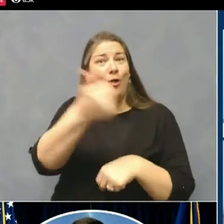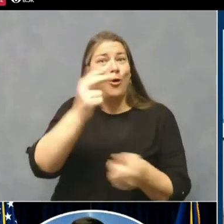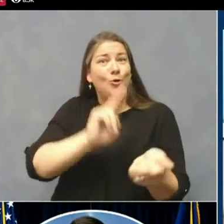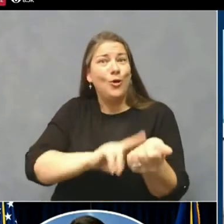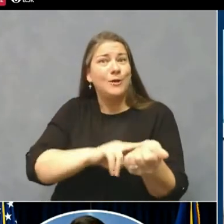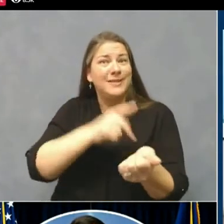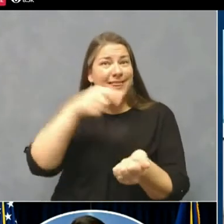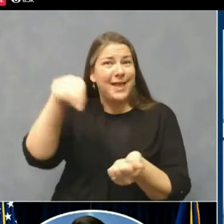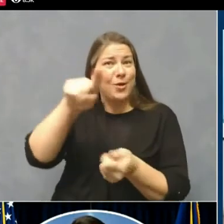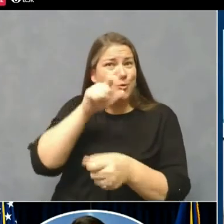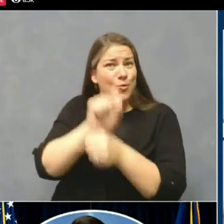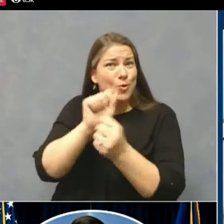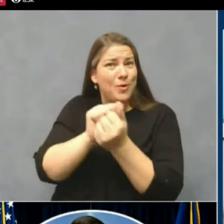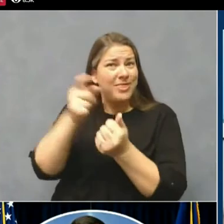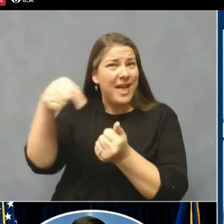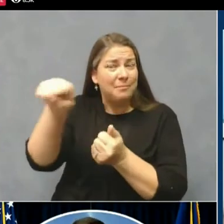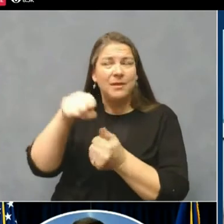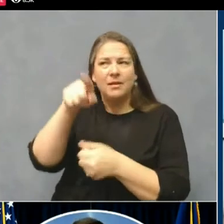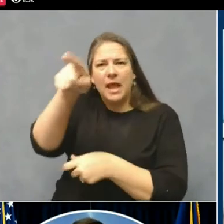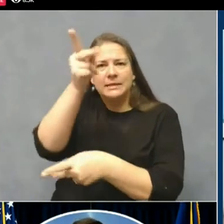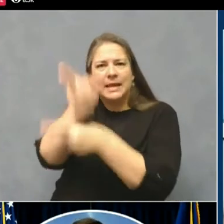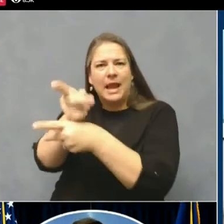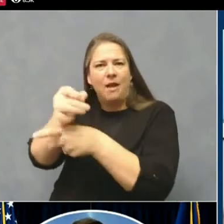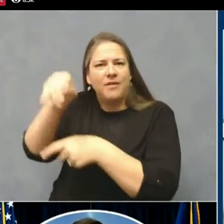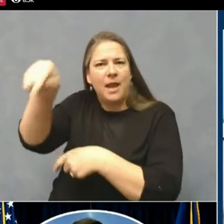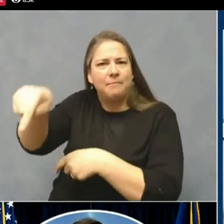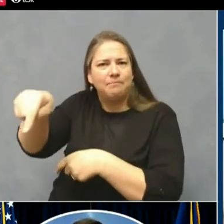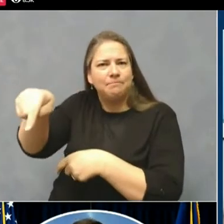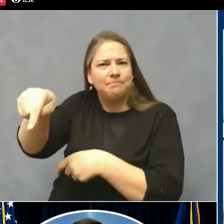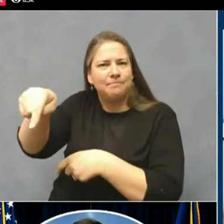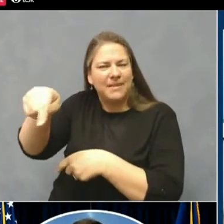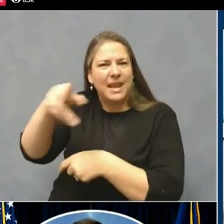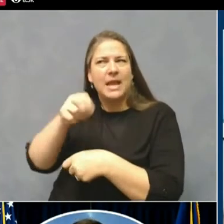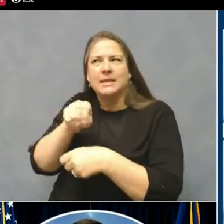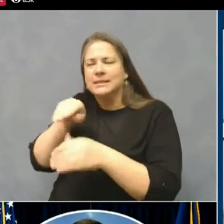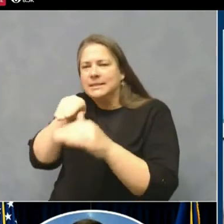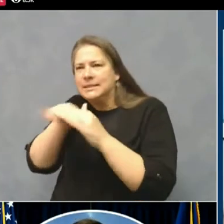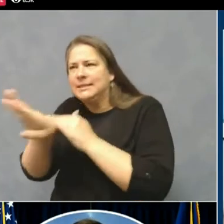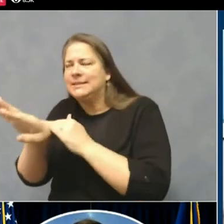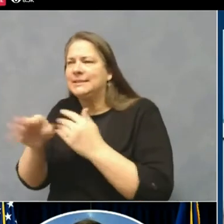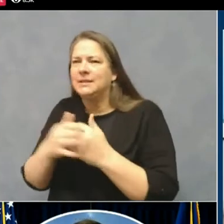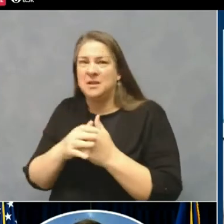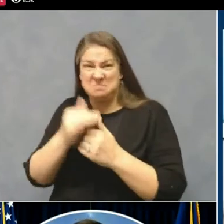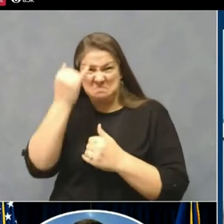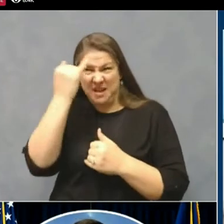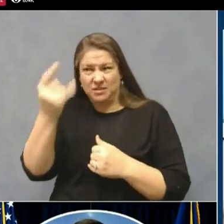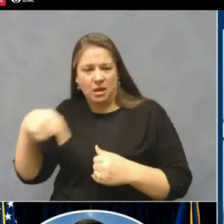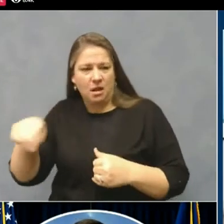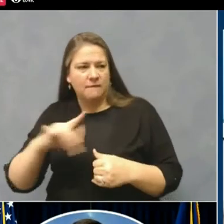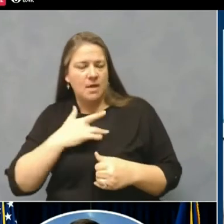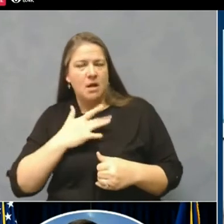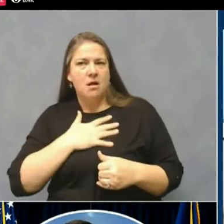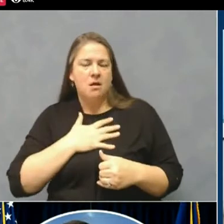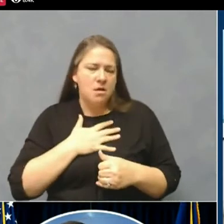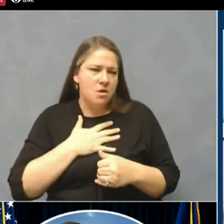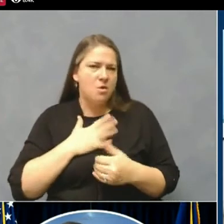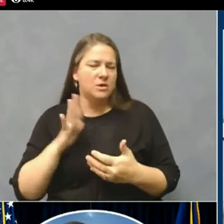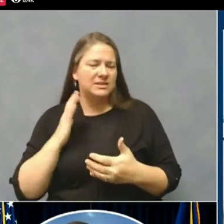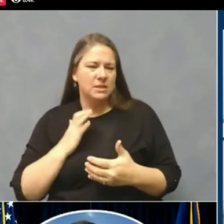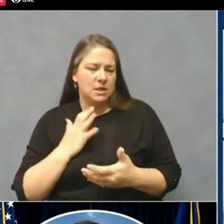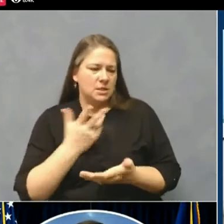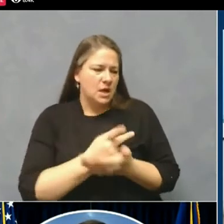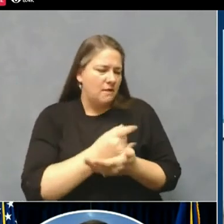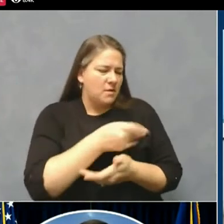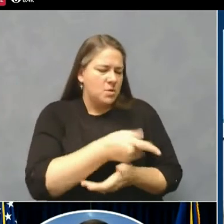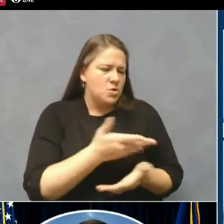It had to have been hard on his co-workers. After some time in the ICU, Michael was transferred